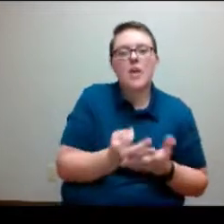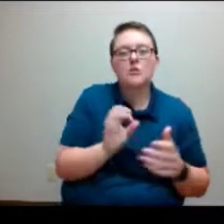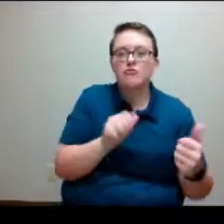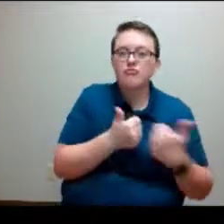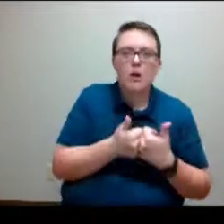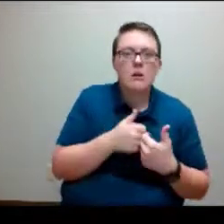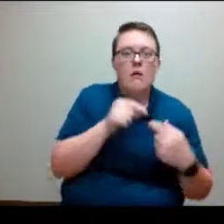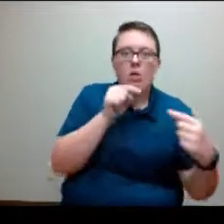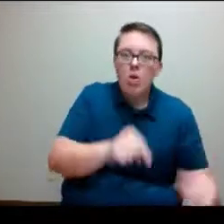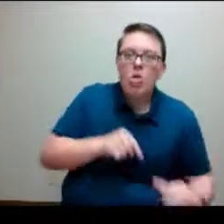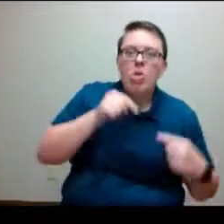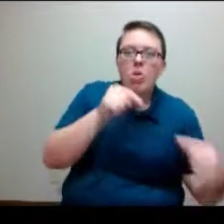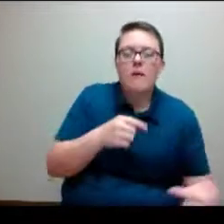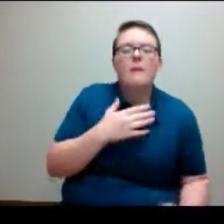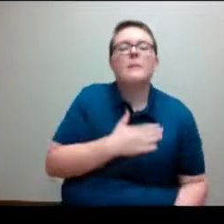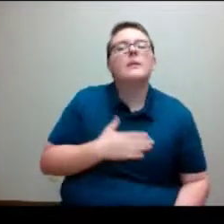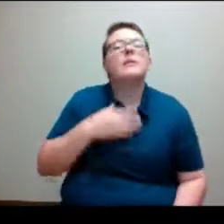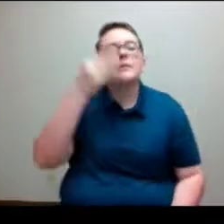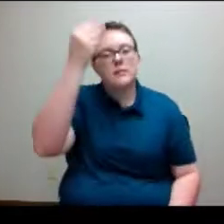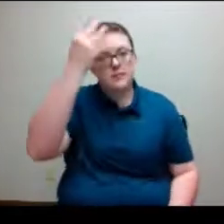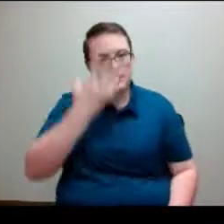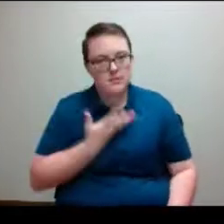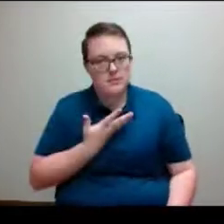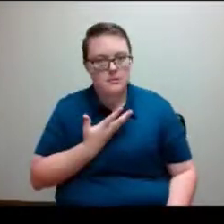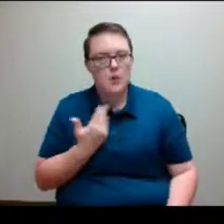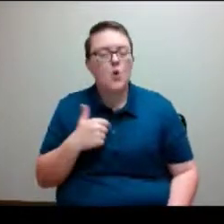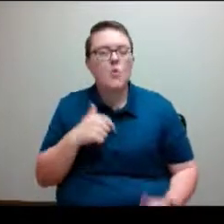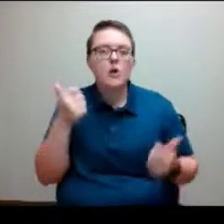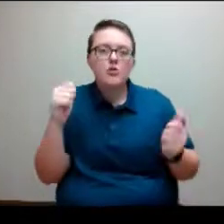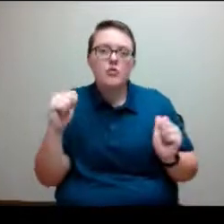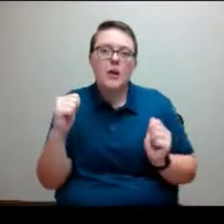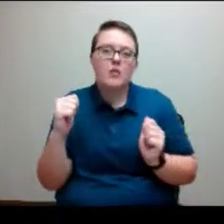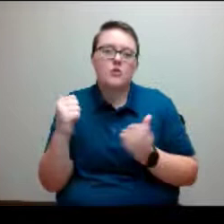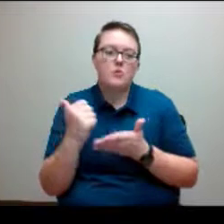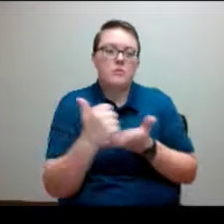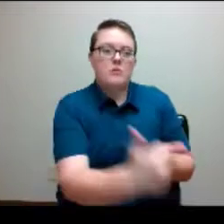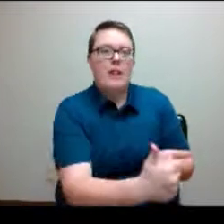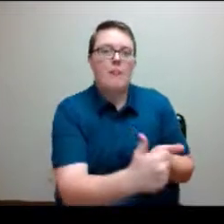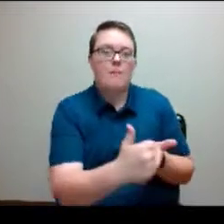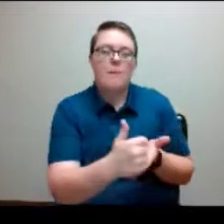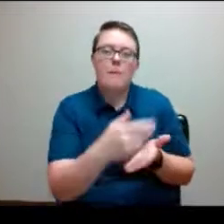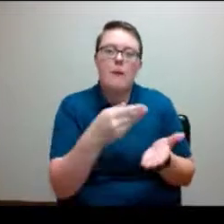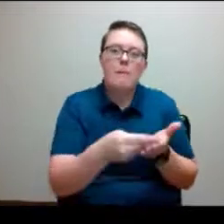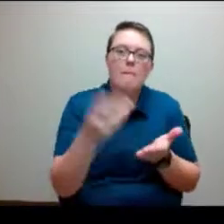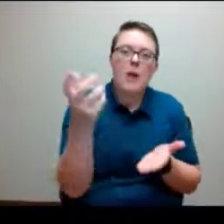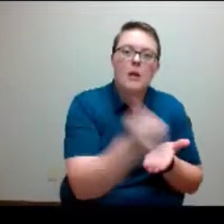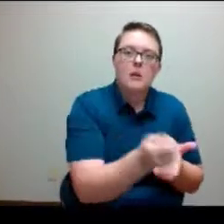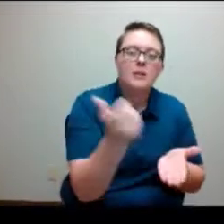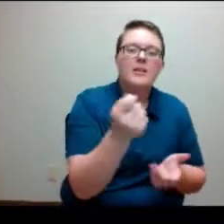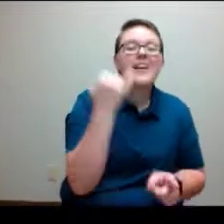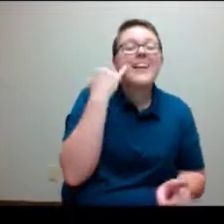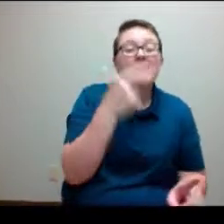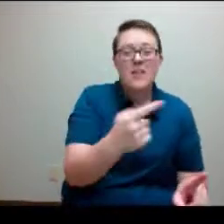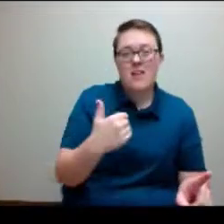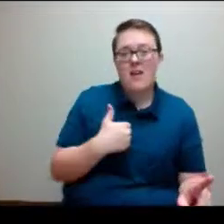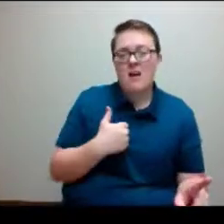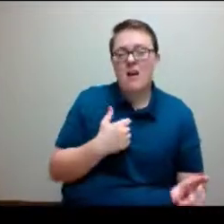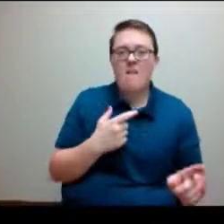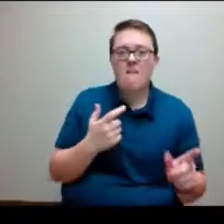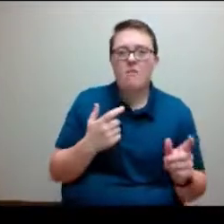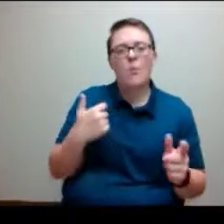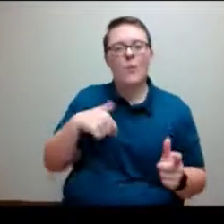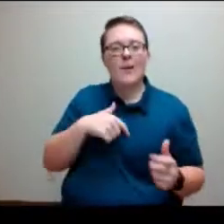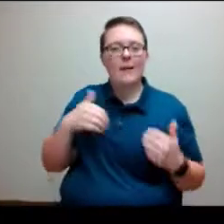know because we can try to provide them and hopefully provide them assistance through this program as long as they meet the eligibility requirements.